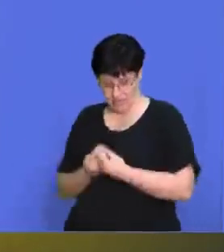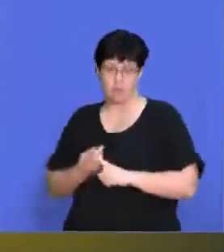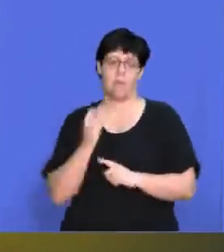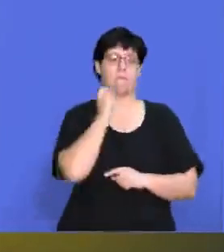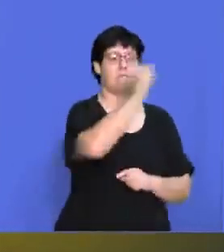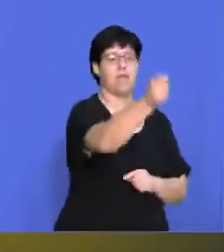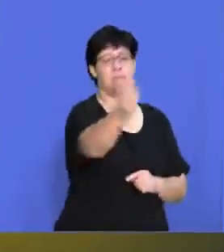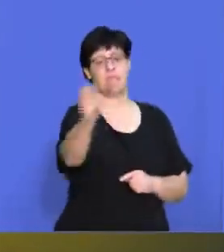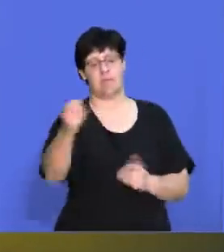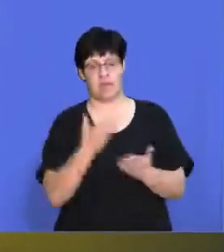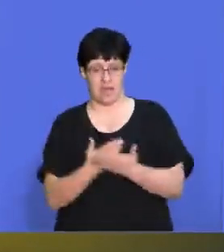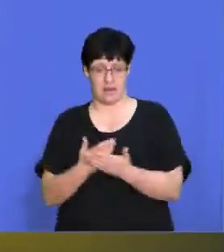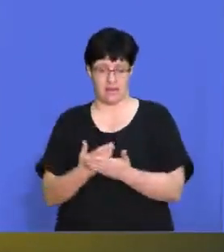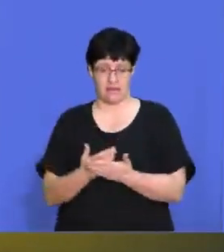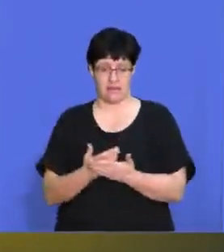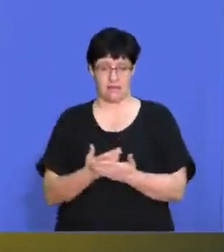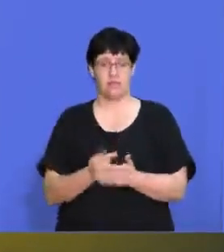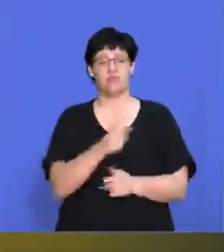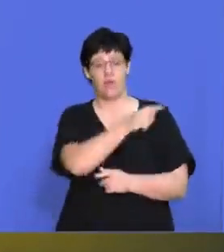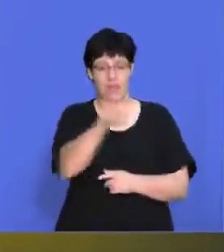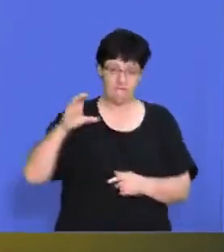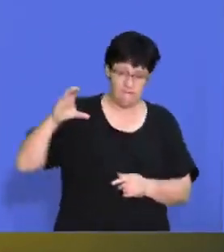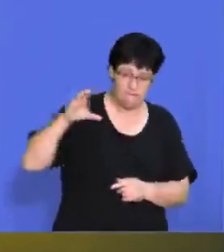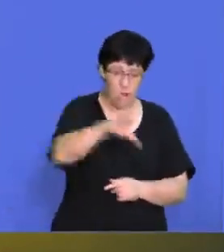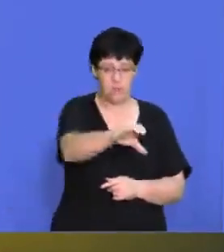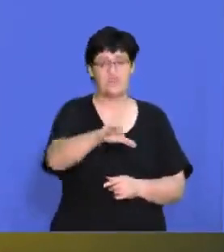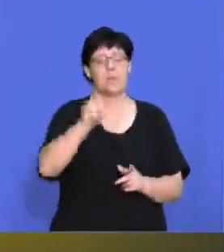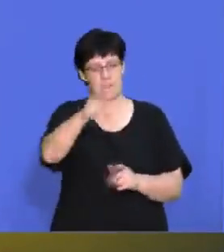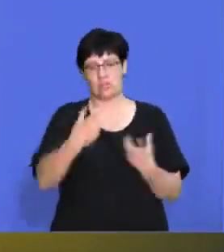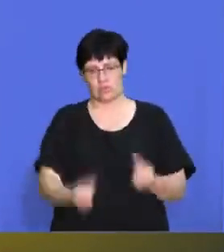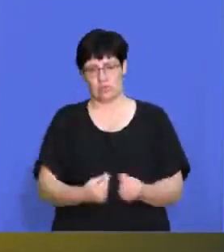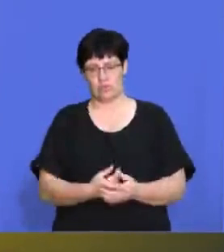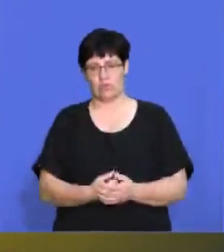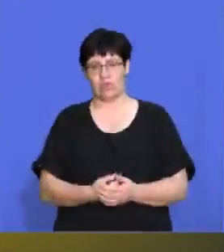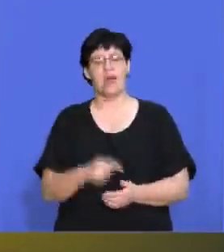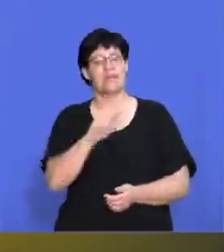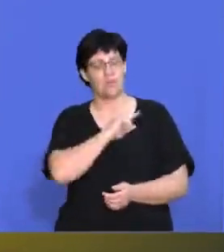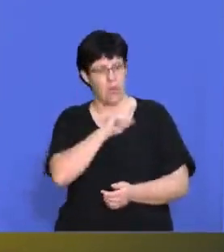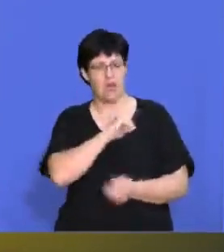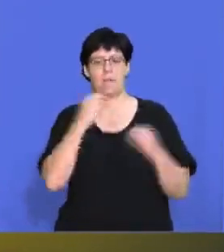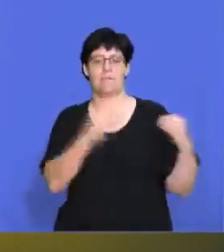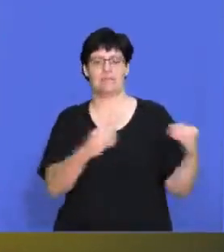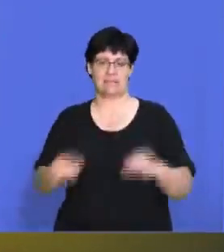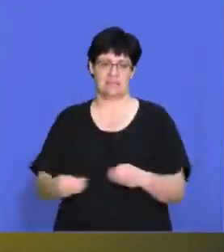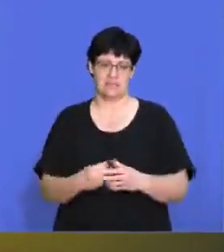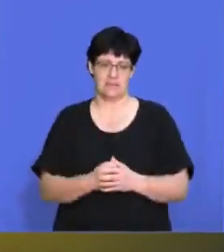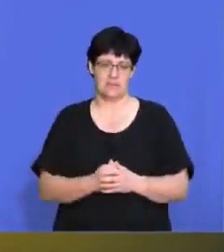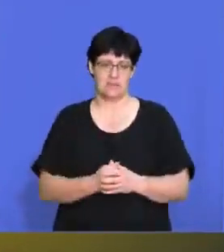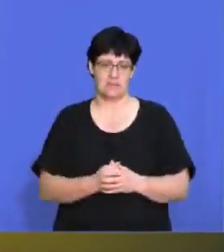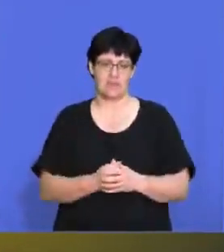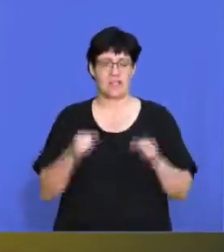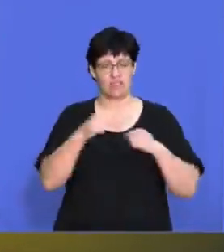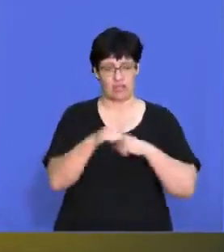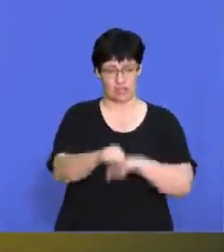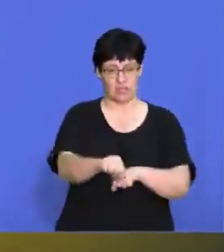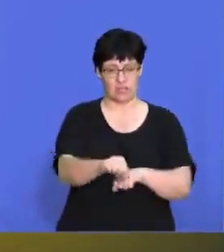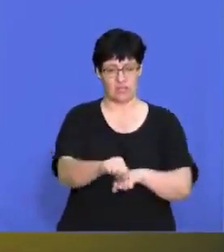could pay their creditors off. their creditors forced them into that situation. So that's also why as a business, as a strategy,